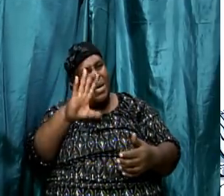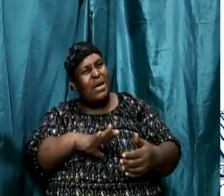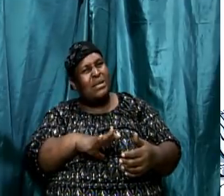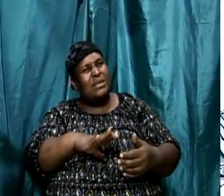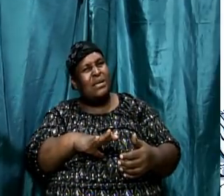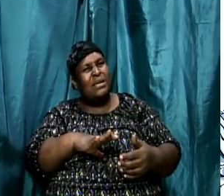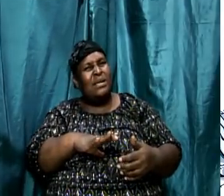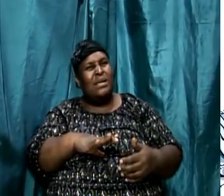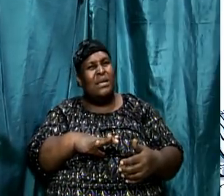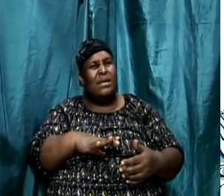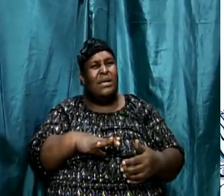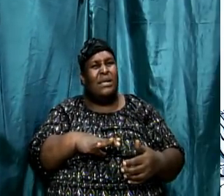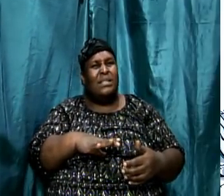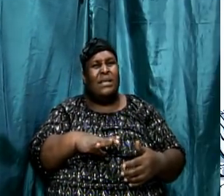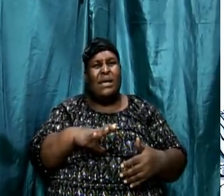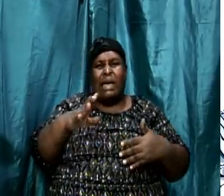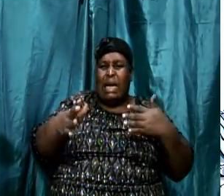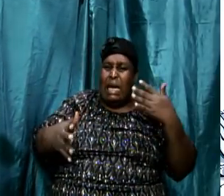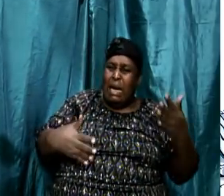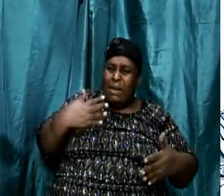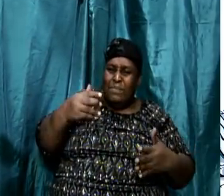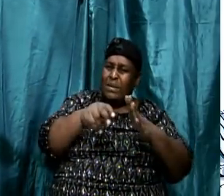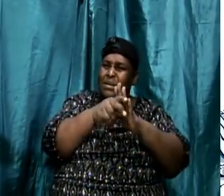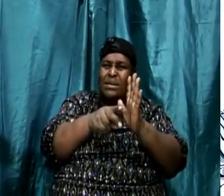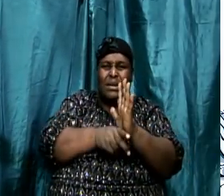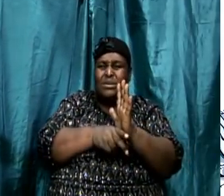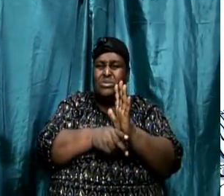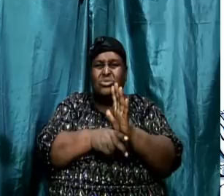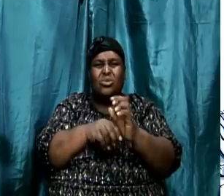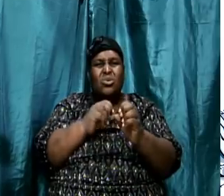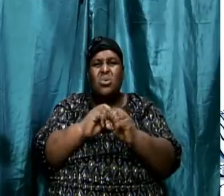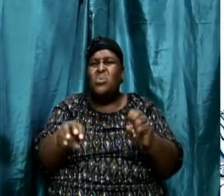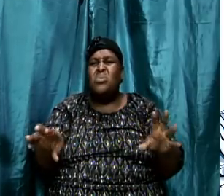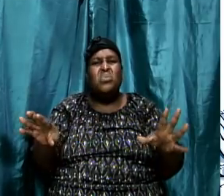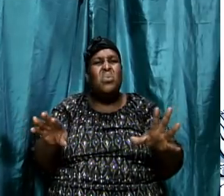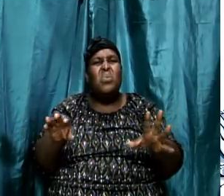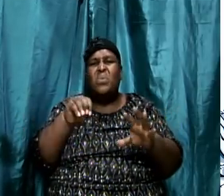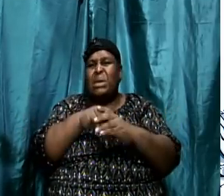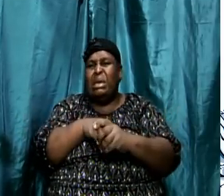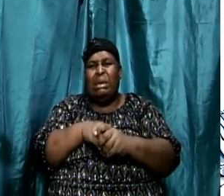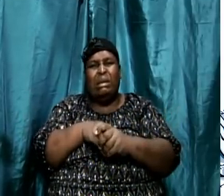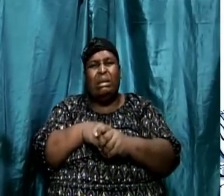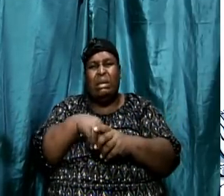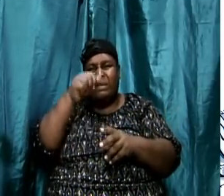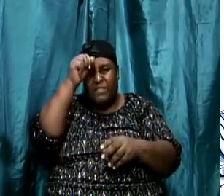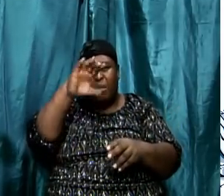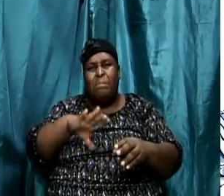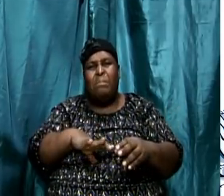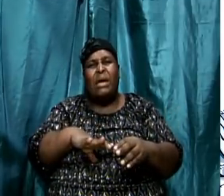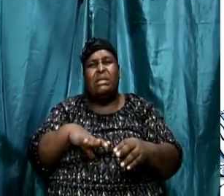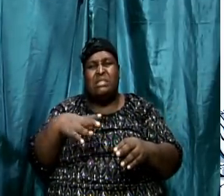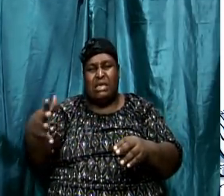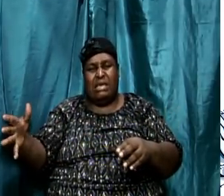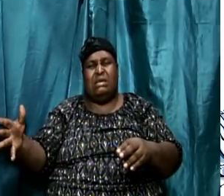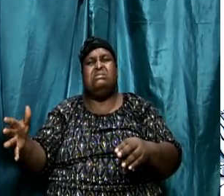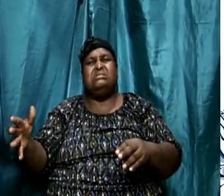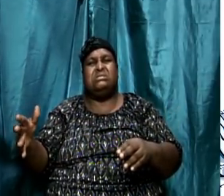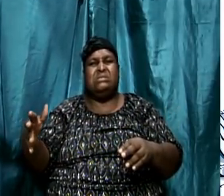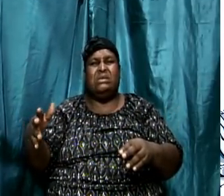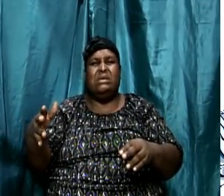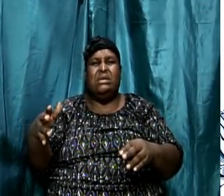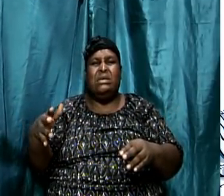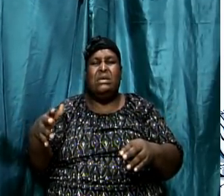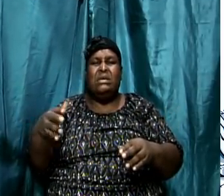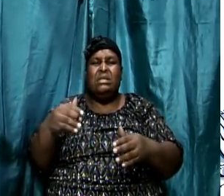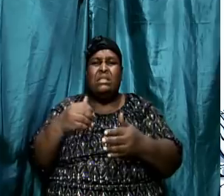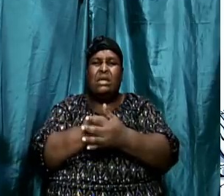in man's pursuit of what he thinks is good, but guess what happiness lies? In fearing God and keeping